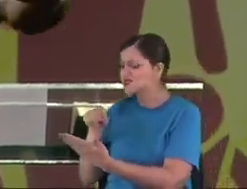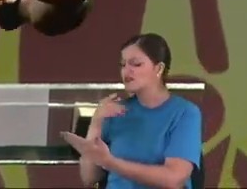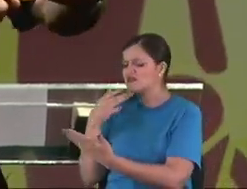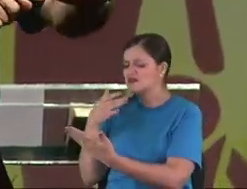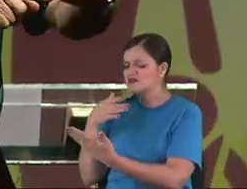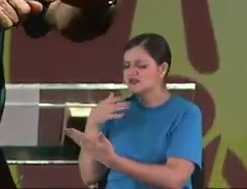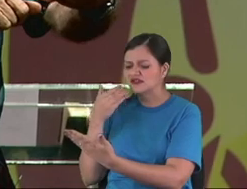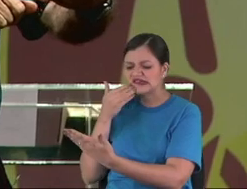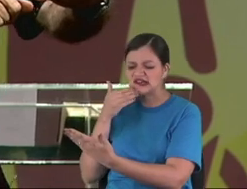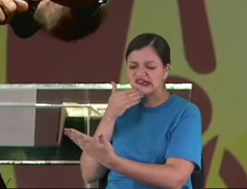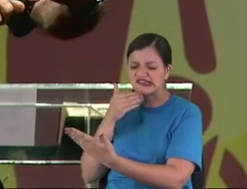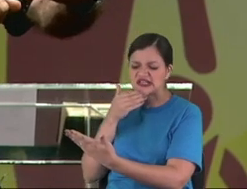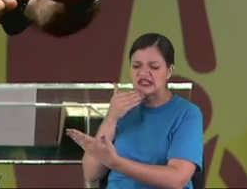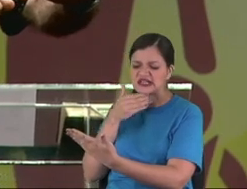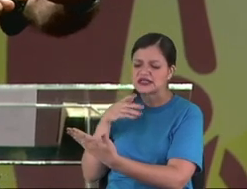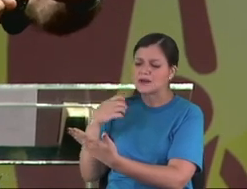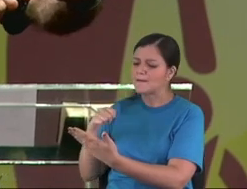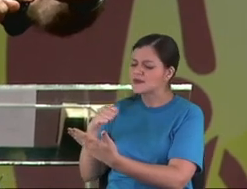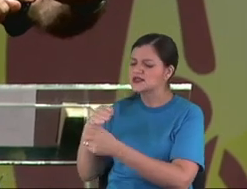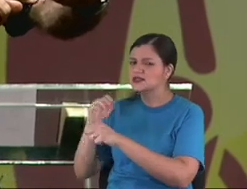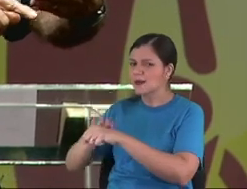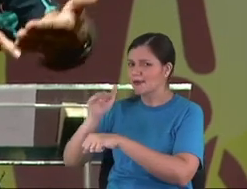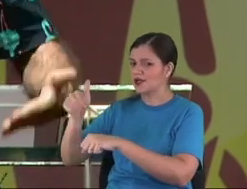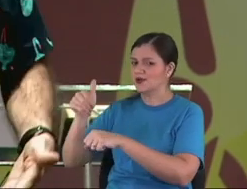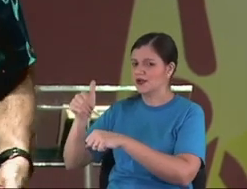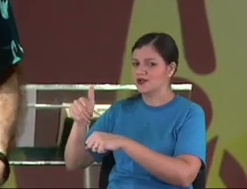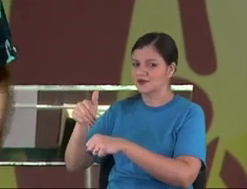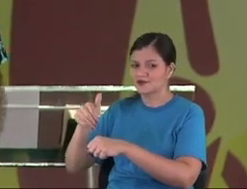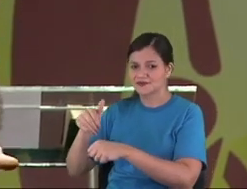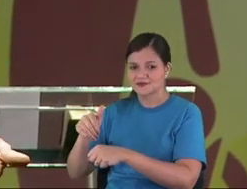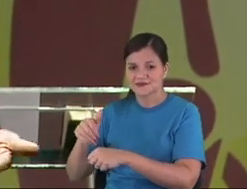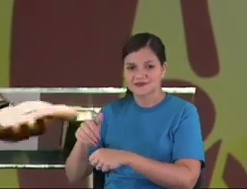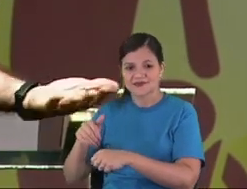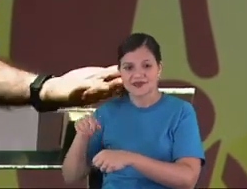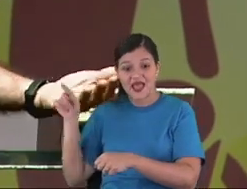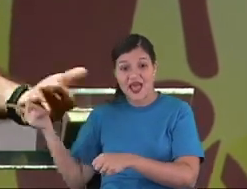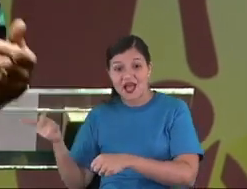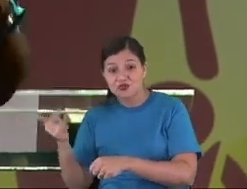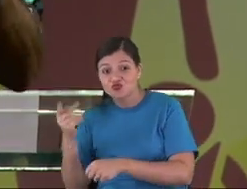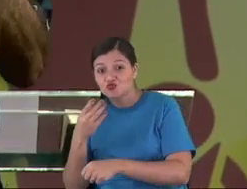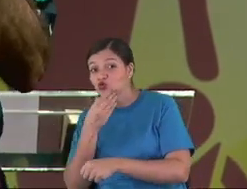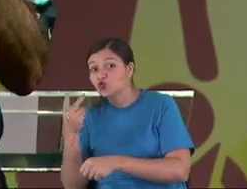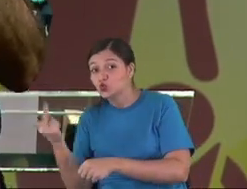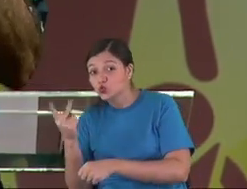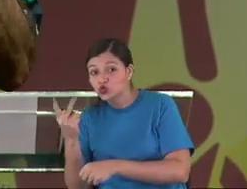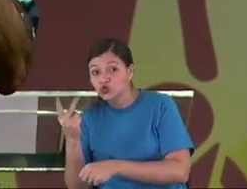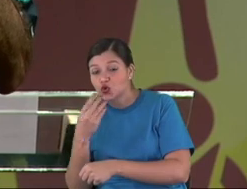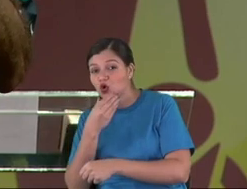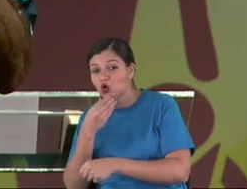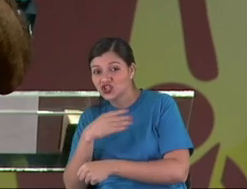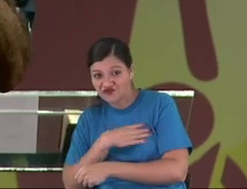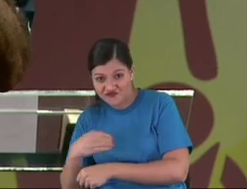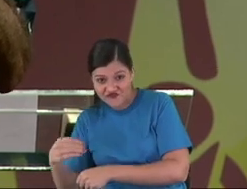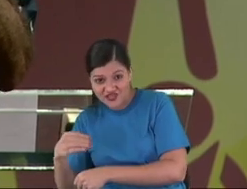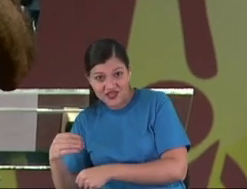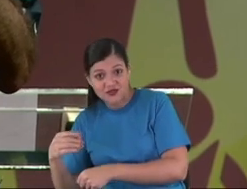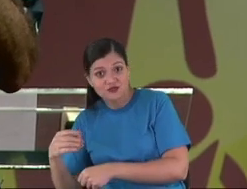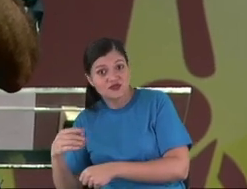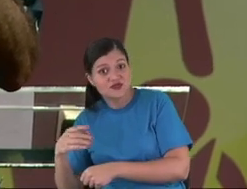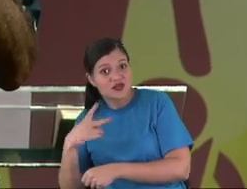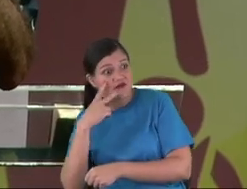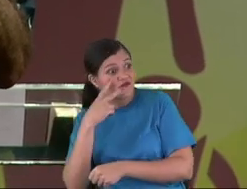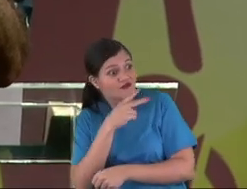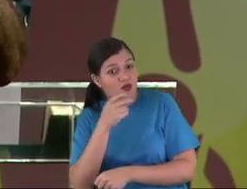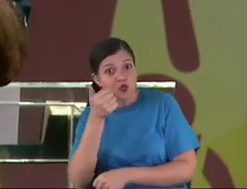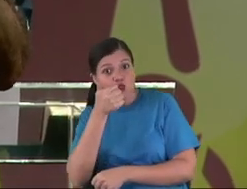calligraphy is like a bed, those letters here. But they discovered that